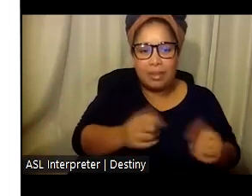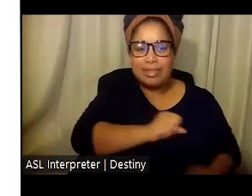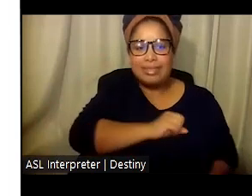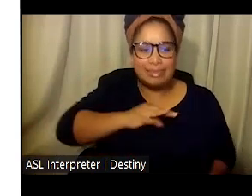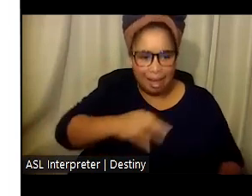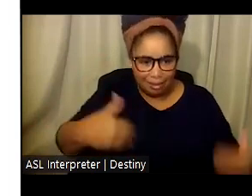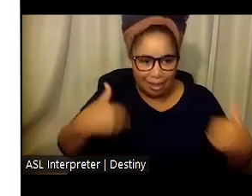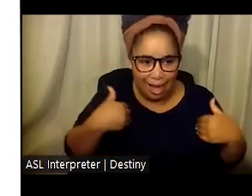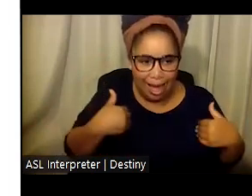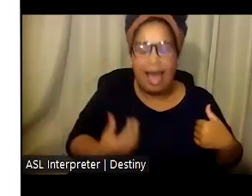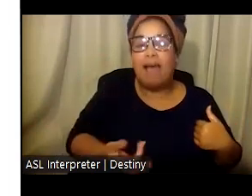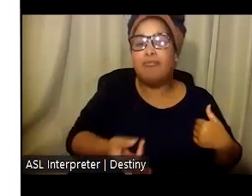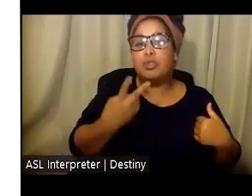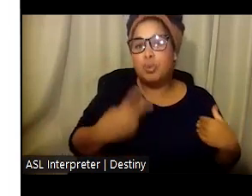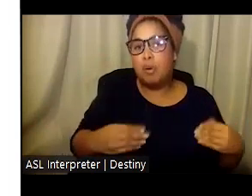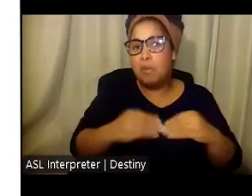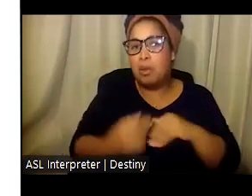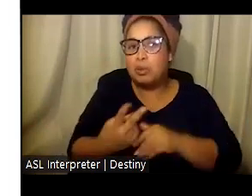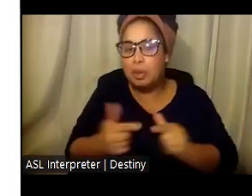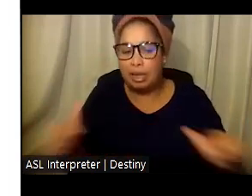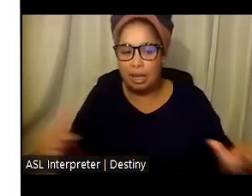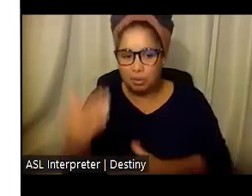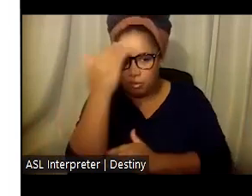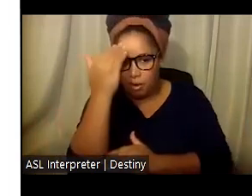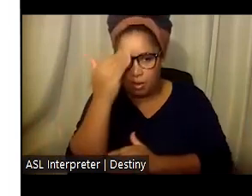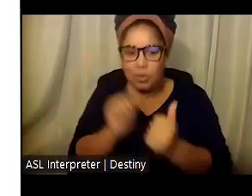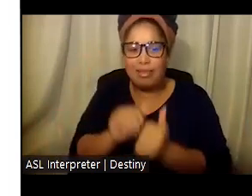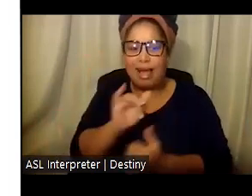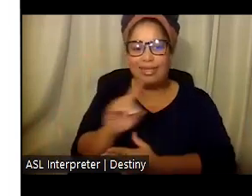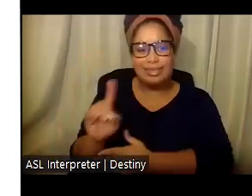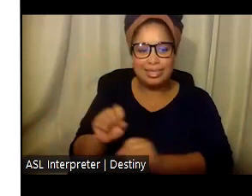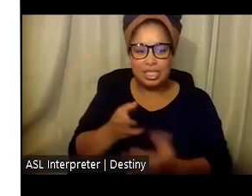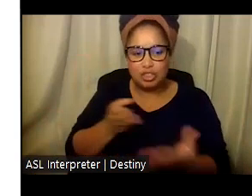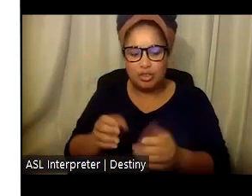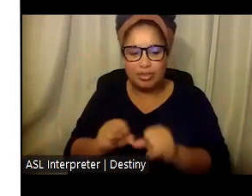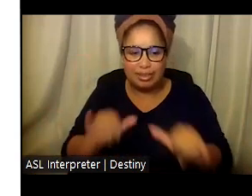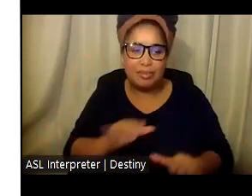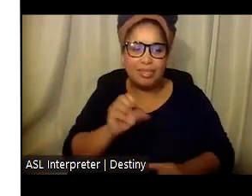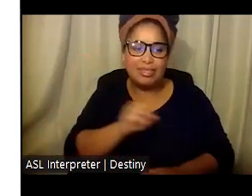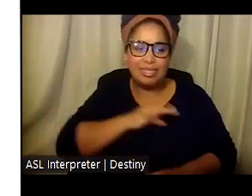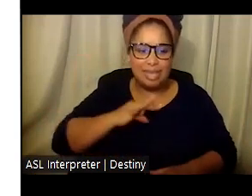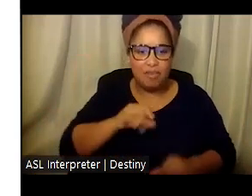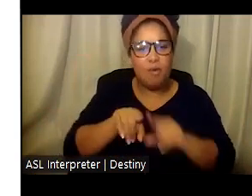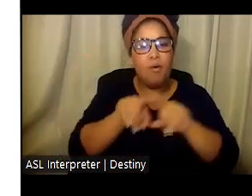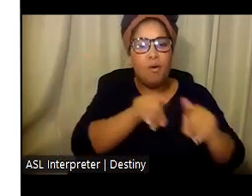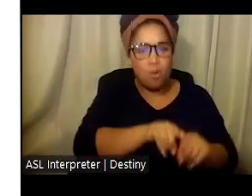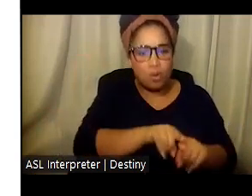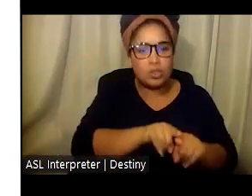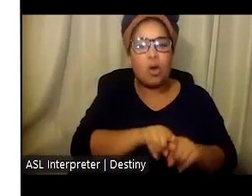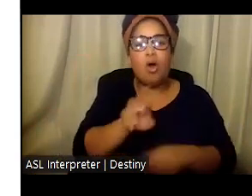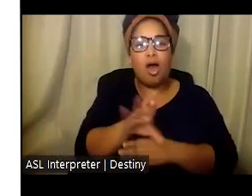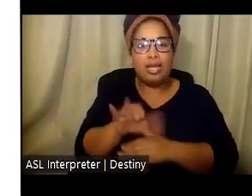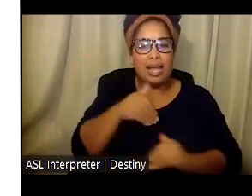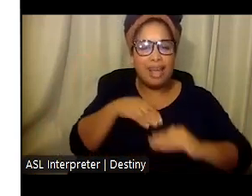intellectual and developmental disability service system and increasing regional center consumers' access to staff who speak or